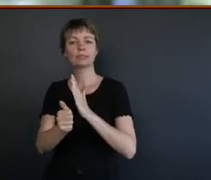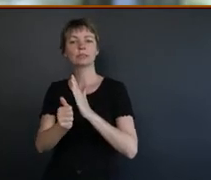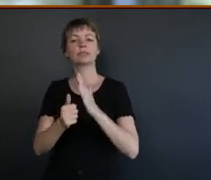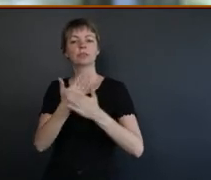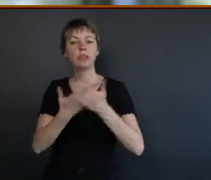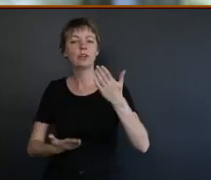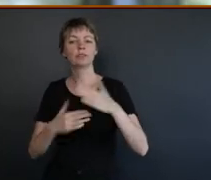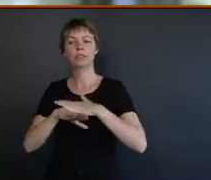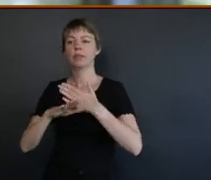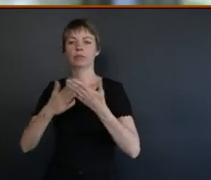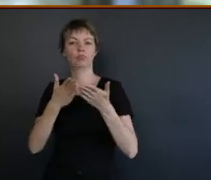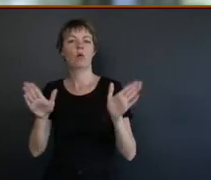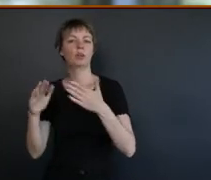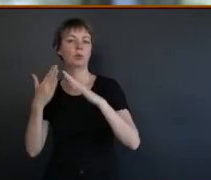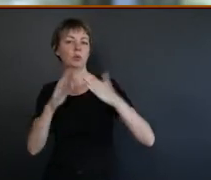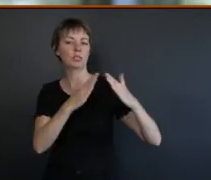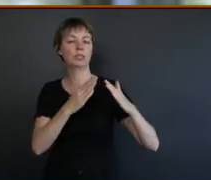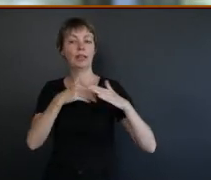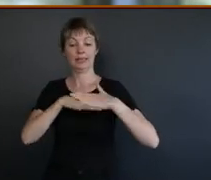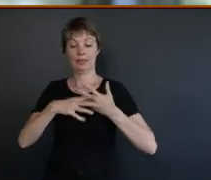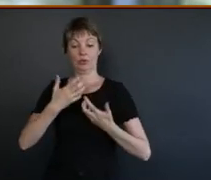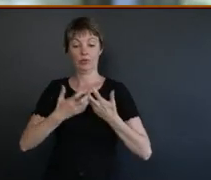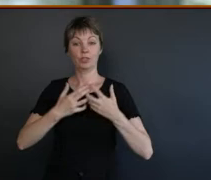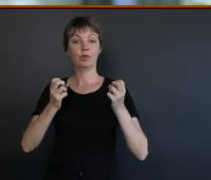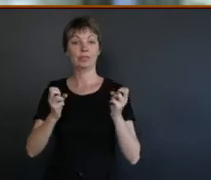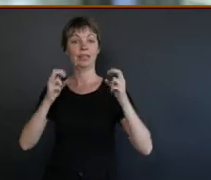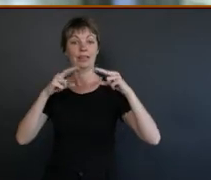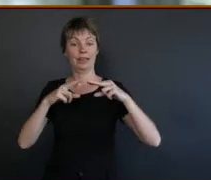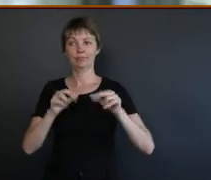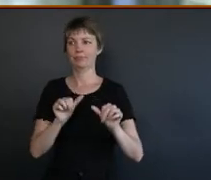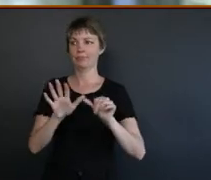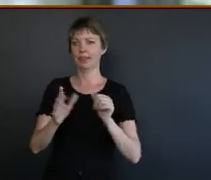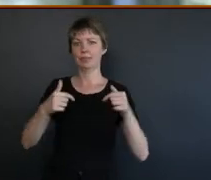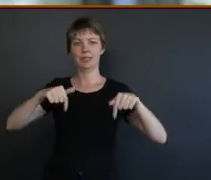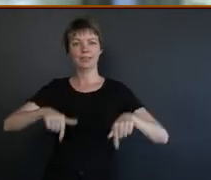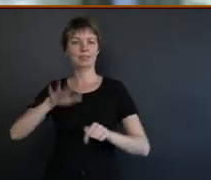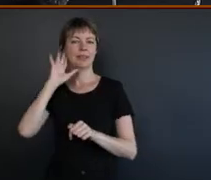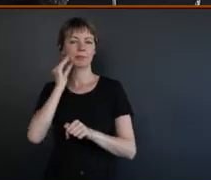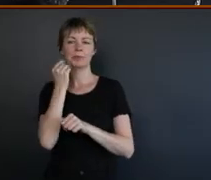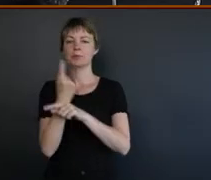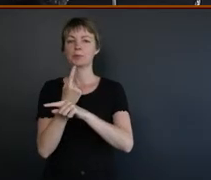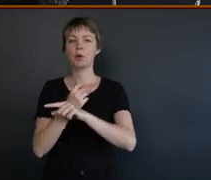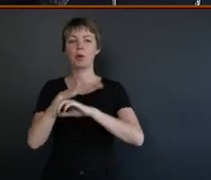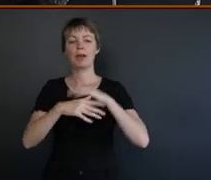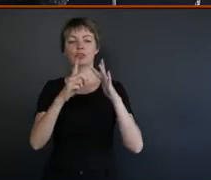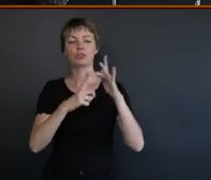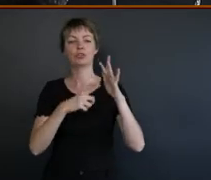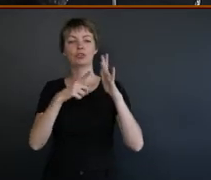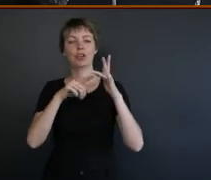wider community and the University of Sydney. It's great to be here this afternoon to talk about justice.